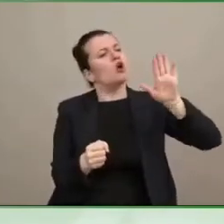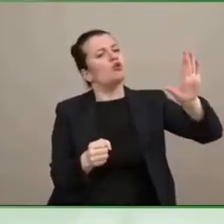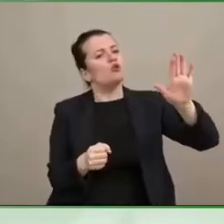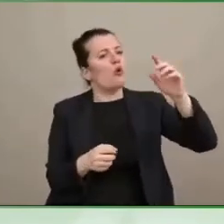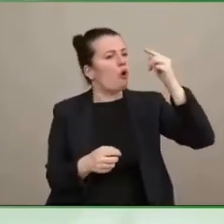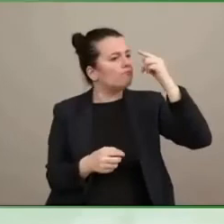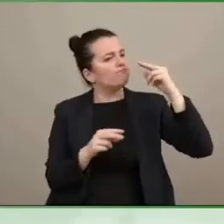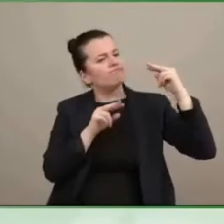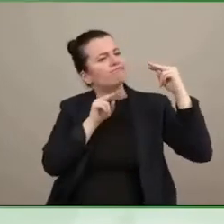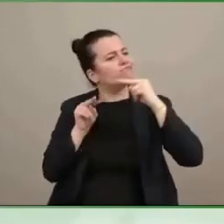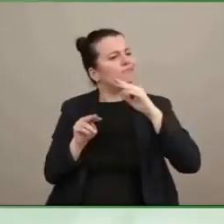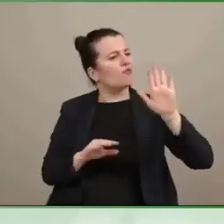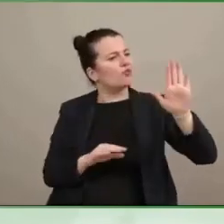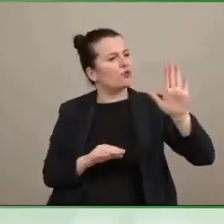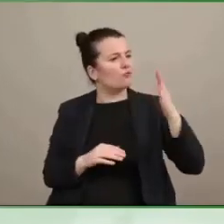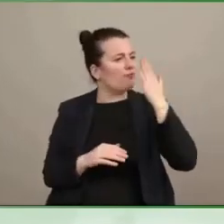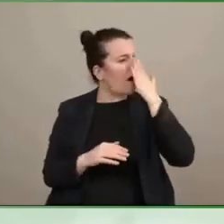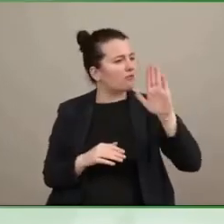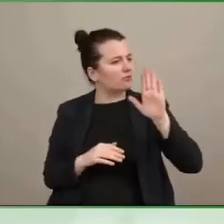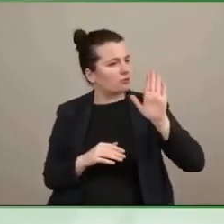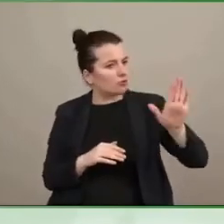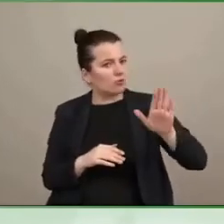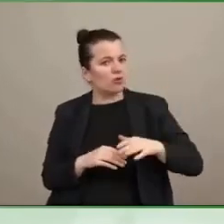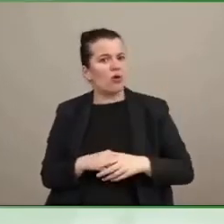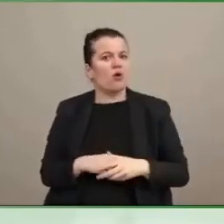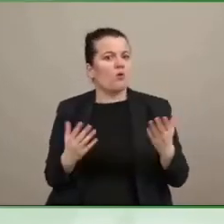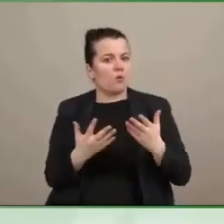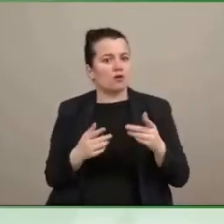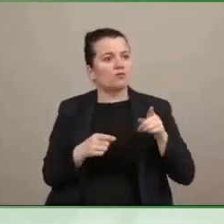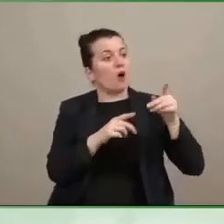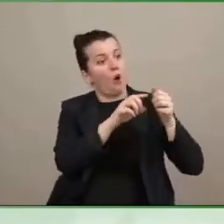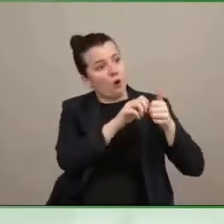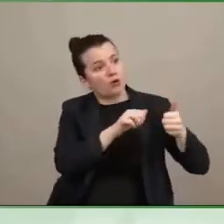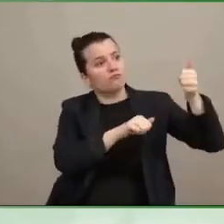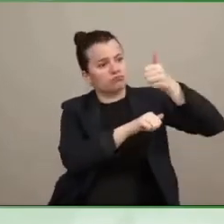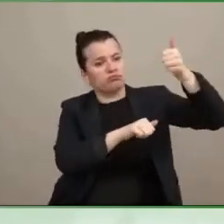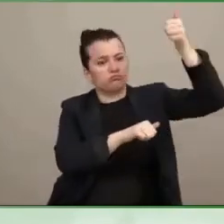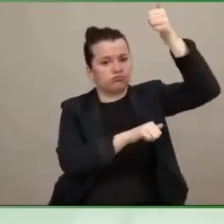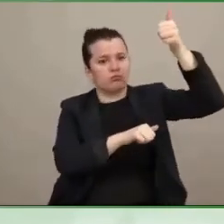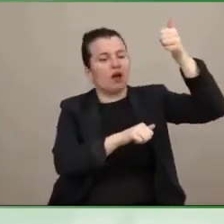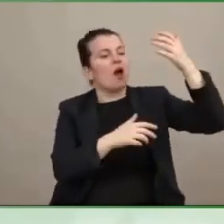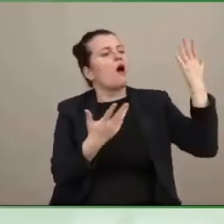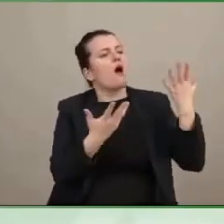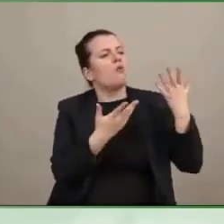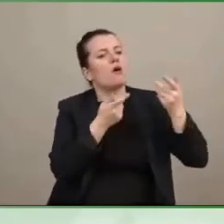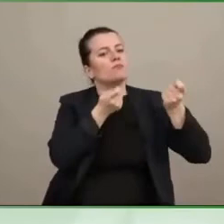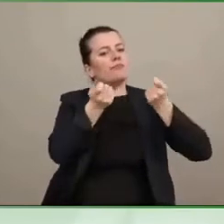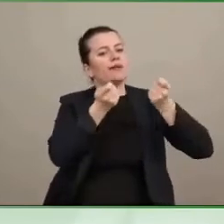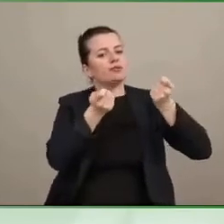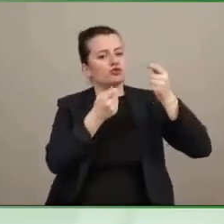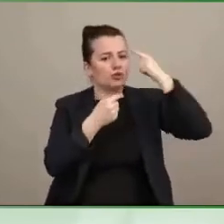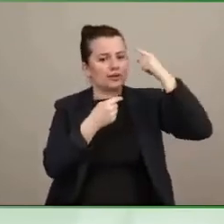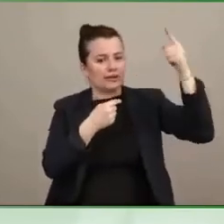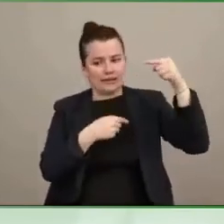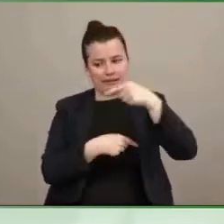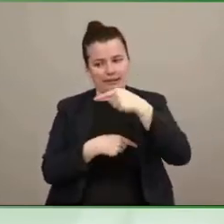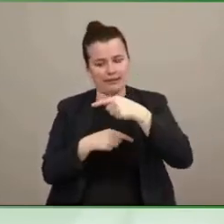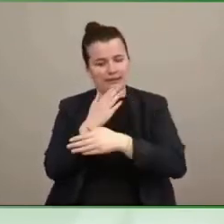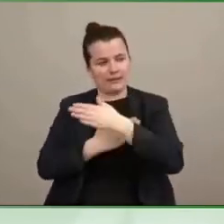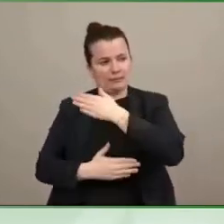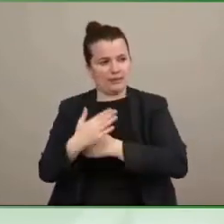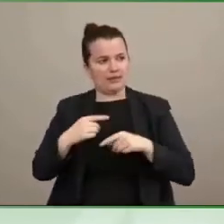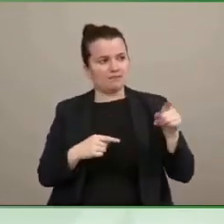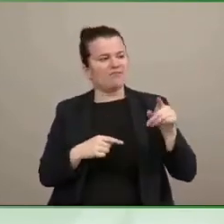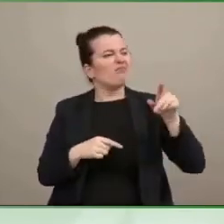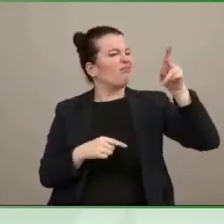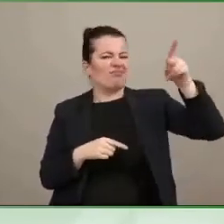attitudes of their supervisors. So, you know, given that there wasn't a lot of hiring of people with disabilities. And then, of course, COVID hit